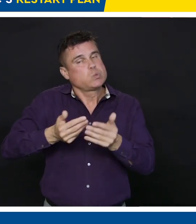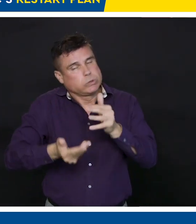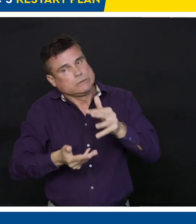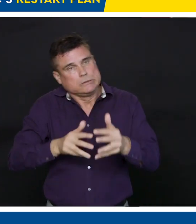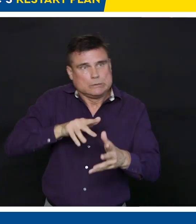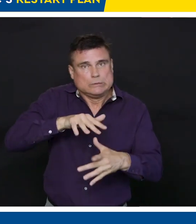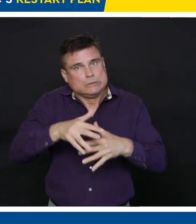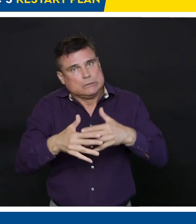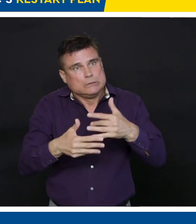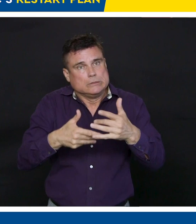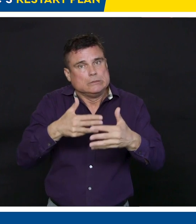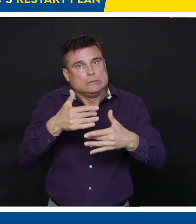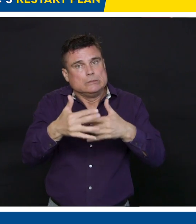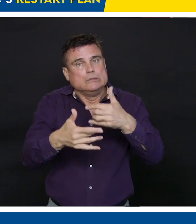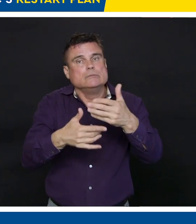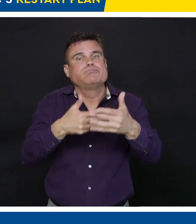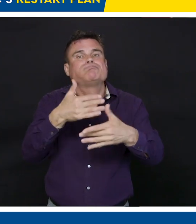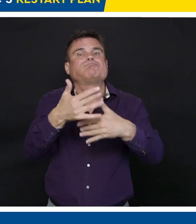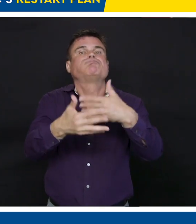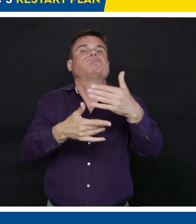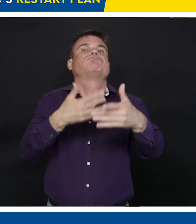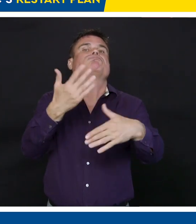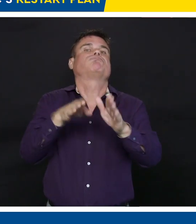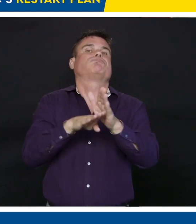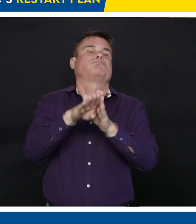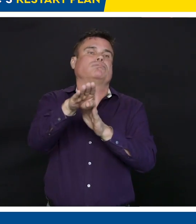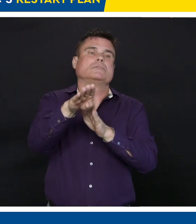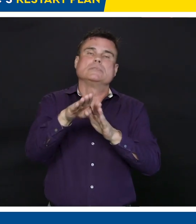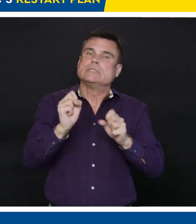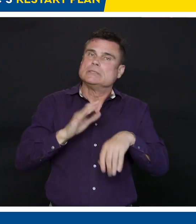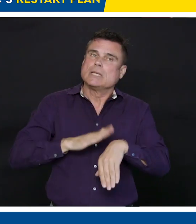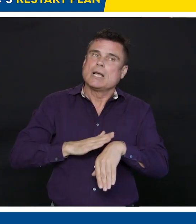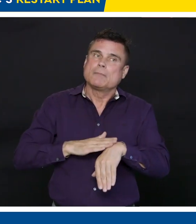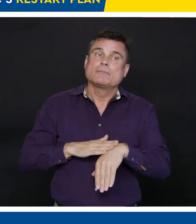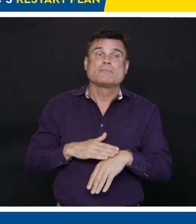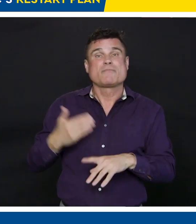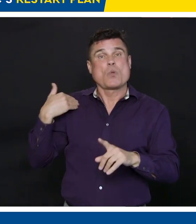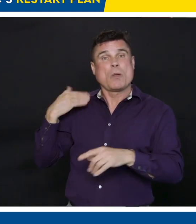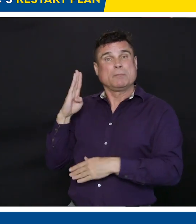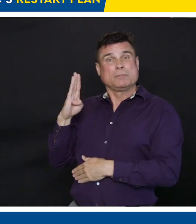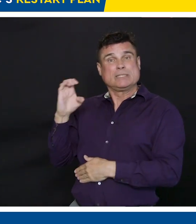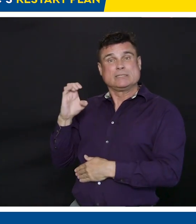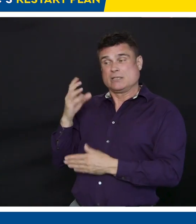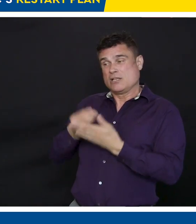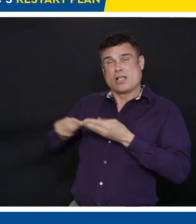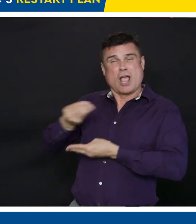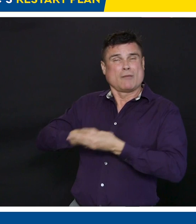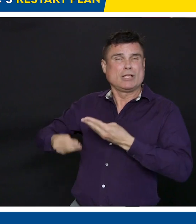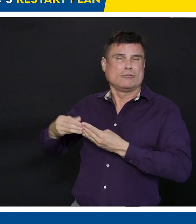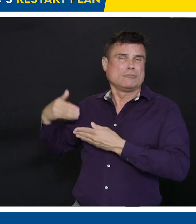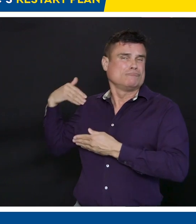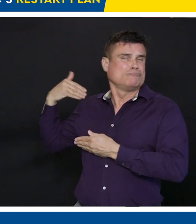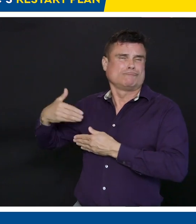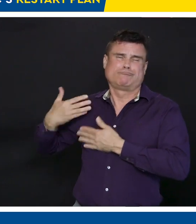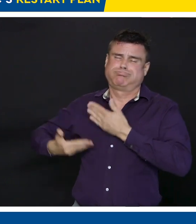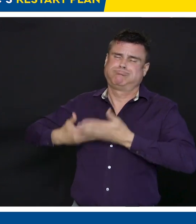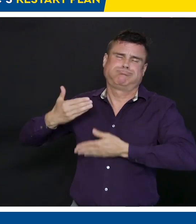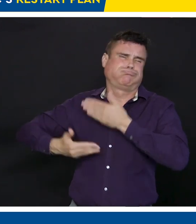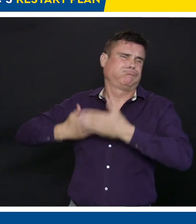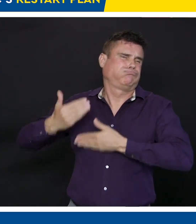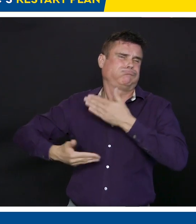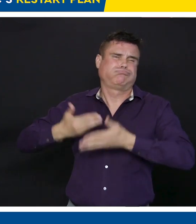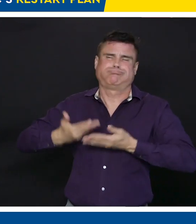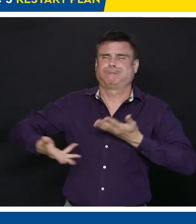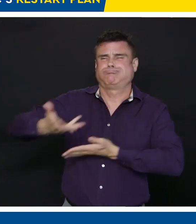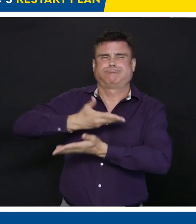pandemic, B.C. had a robust economy, and one of our bigger challenges was finding workers for jobs. So I think the future is going to be